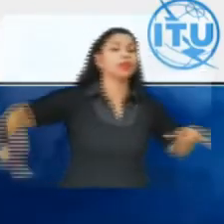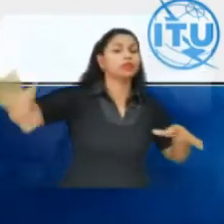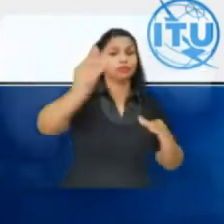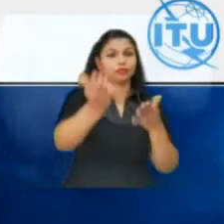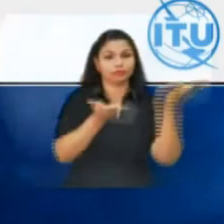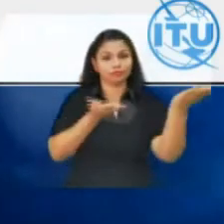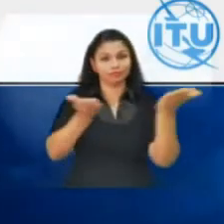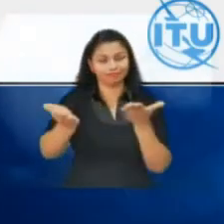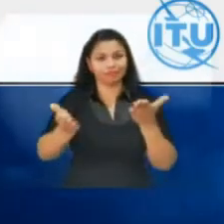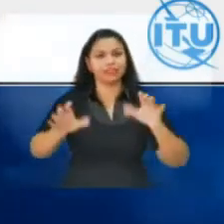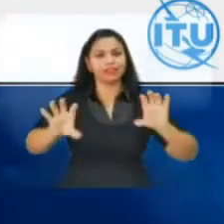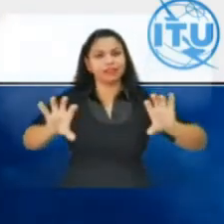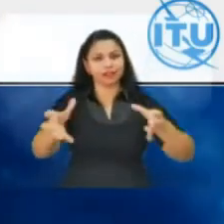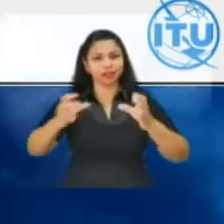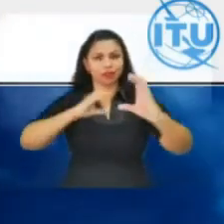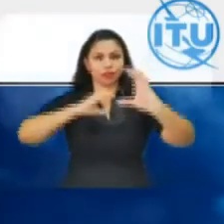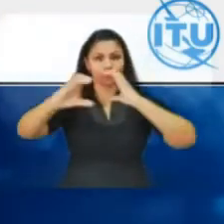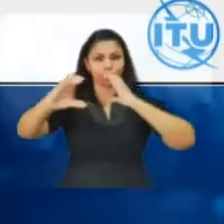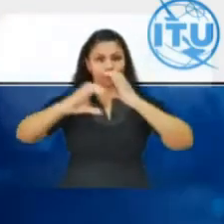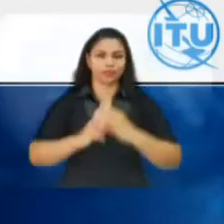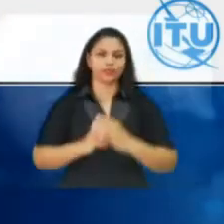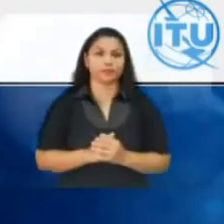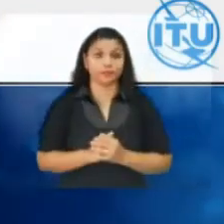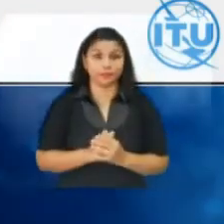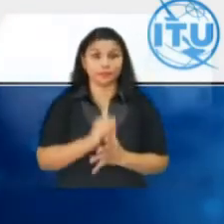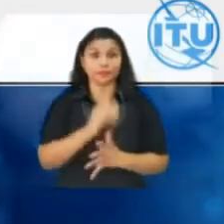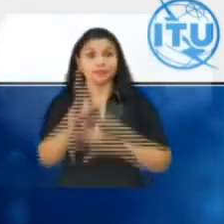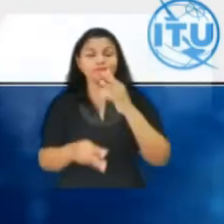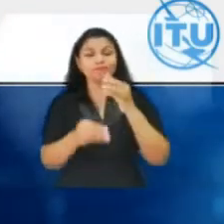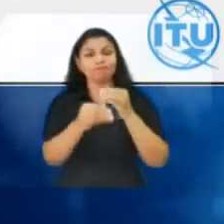of radiocommunications also